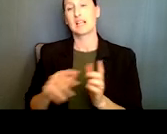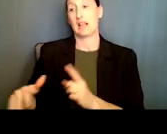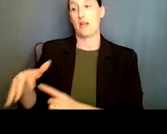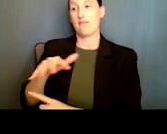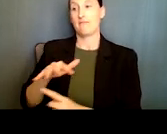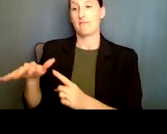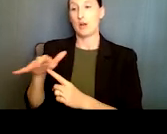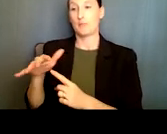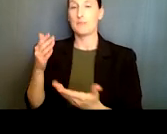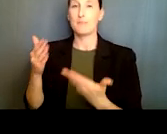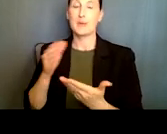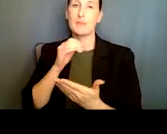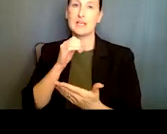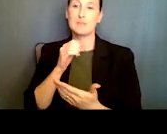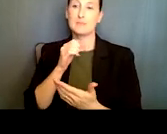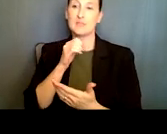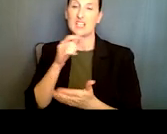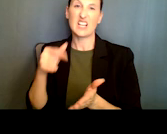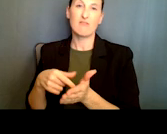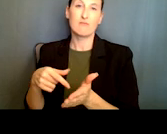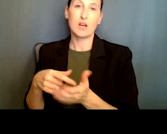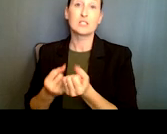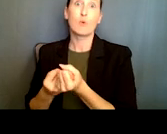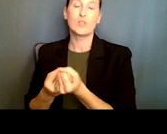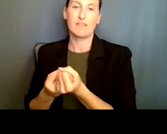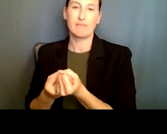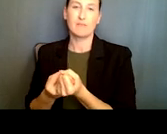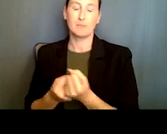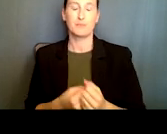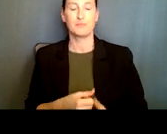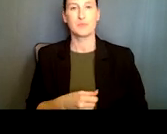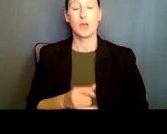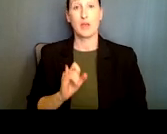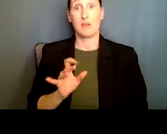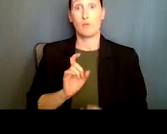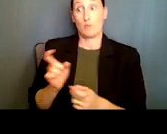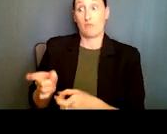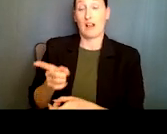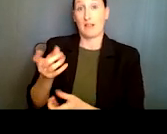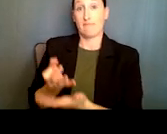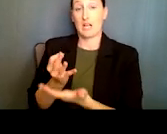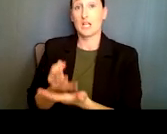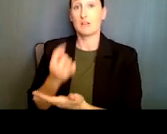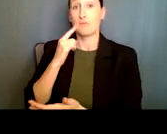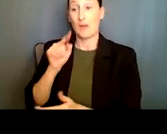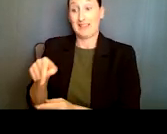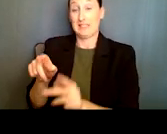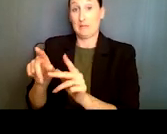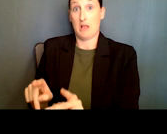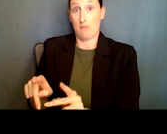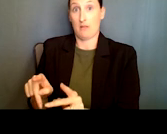favorable, less, less supportive. So, um, by providing funding to, um, uh, these people, um,